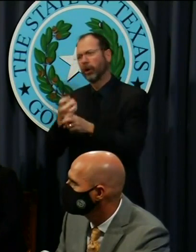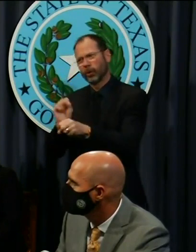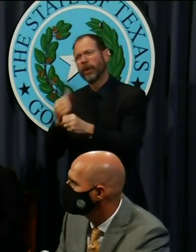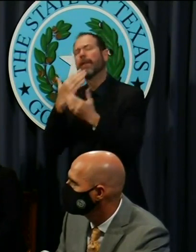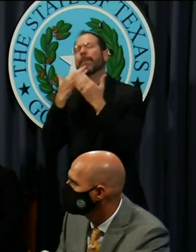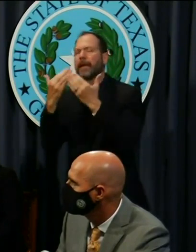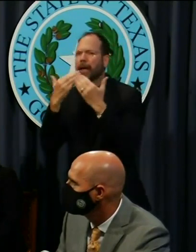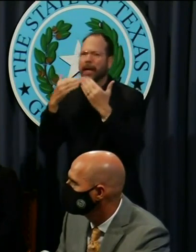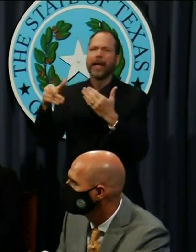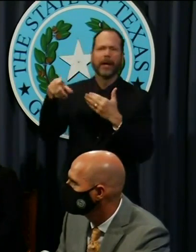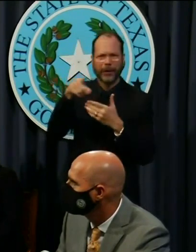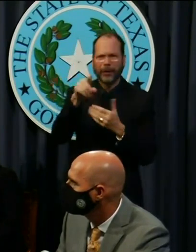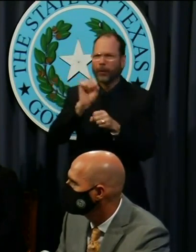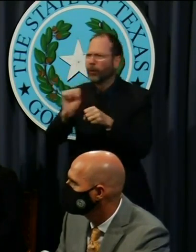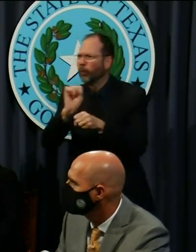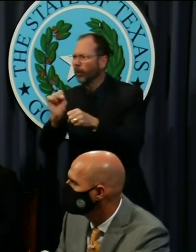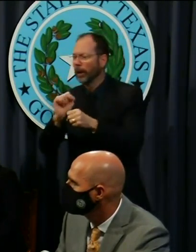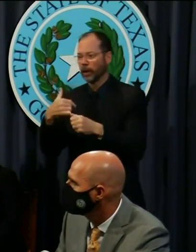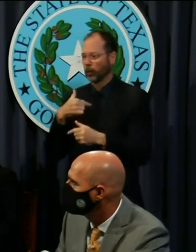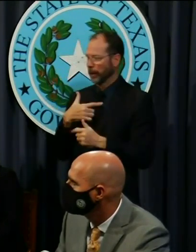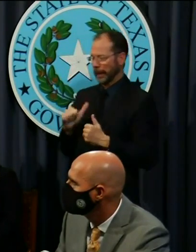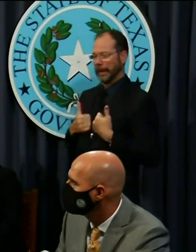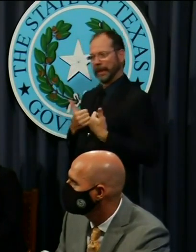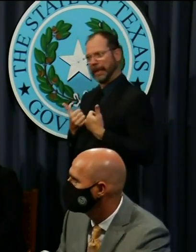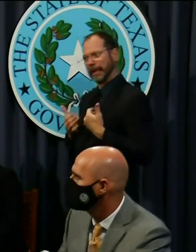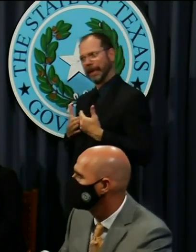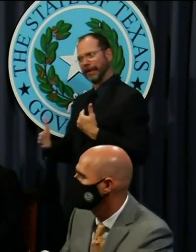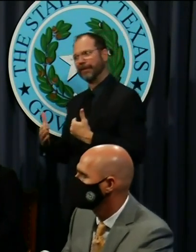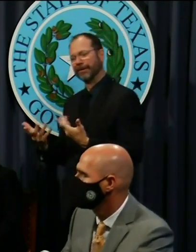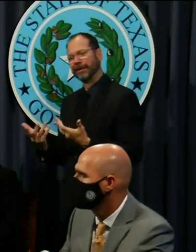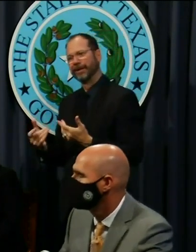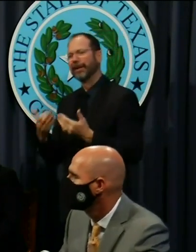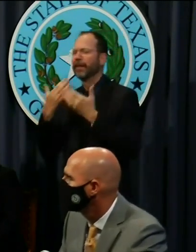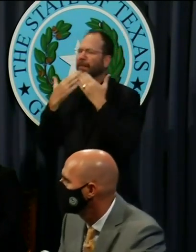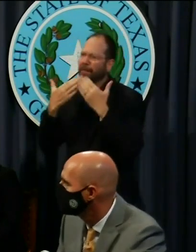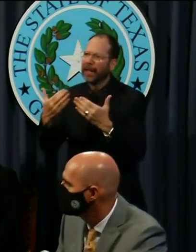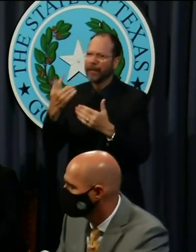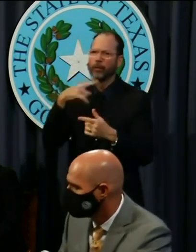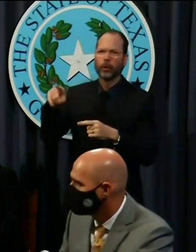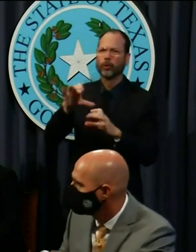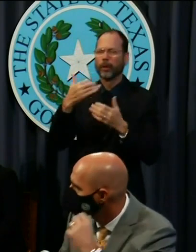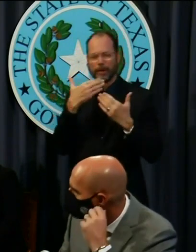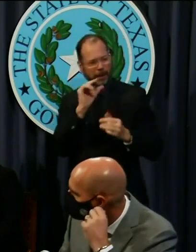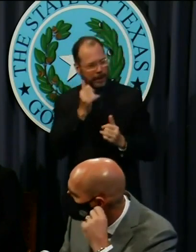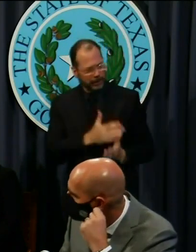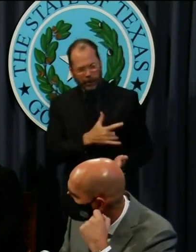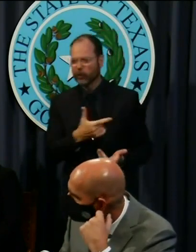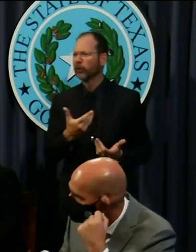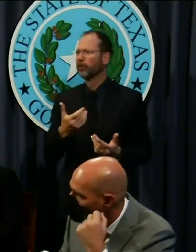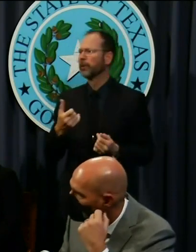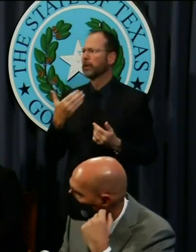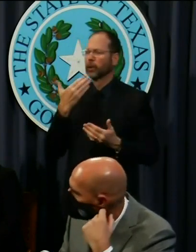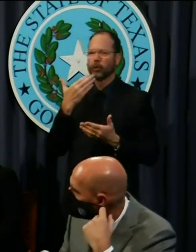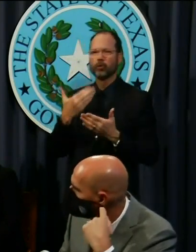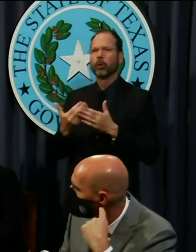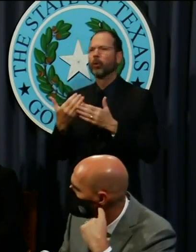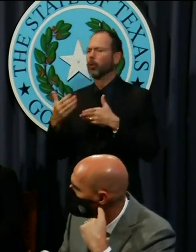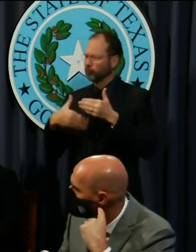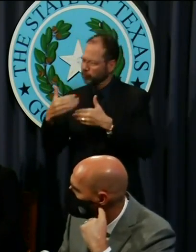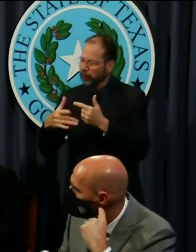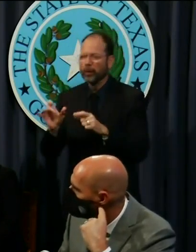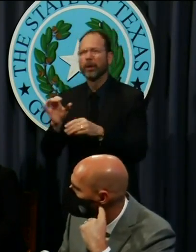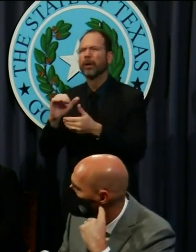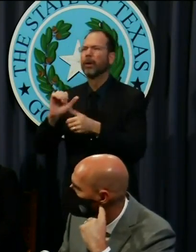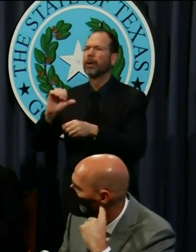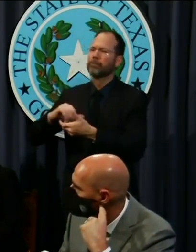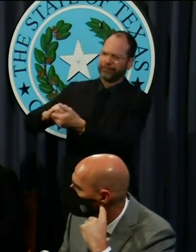you kept us going when almost everyone else was closed down. So thank you, Texans, what you've done. Thank you, Governor. think this is a great step. And let's just continue to